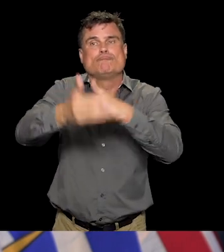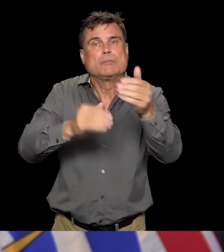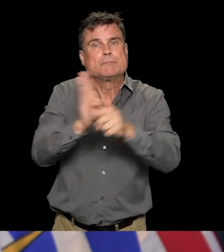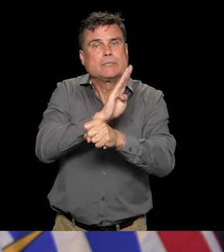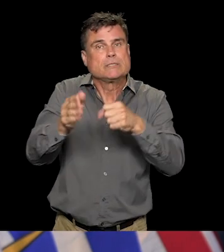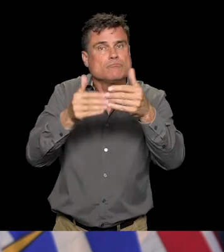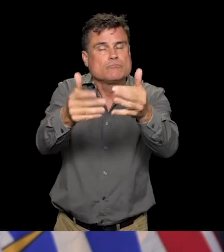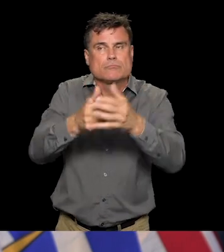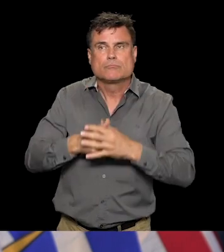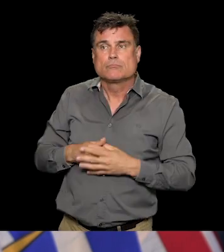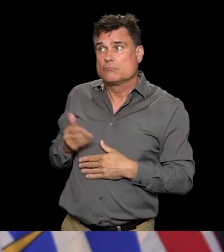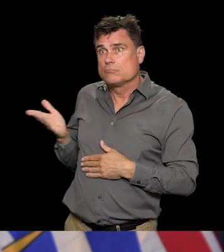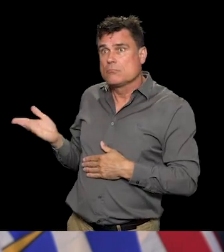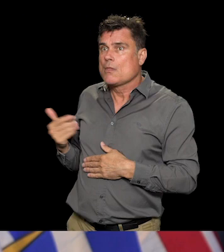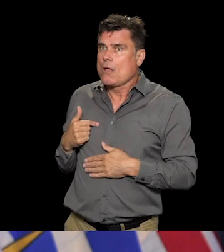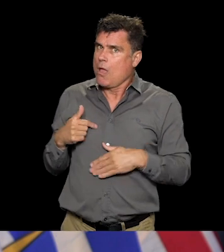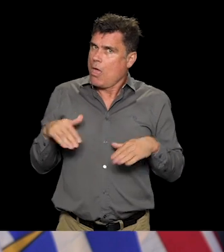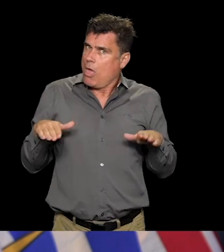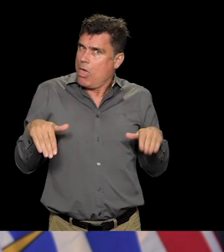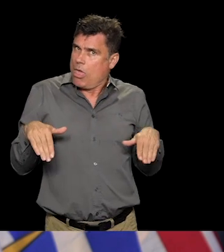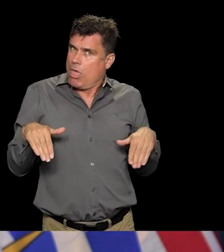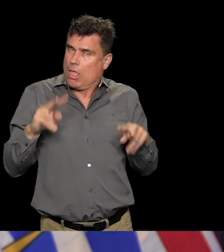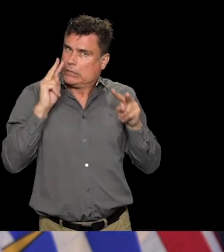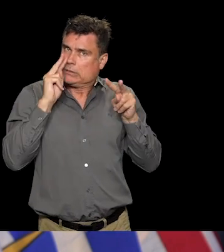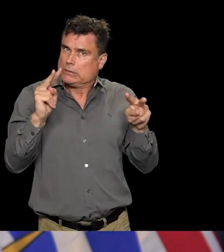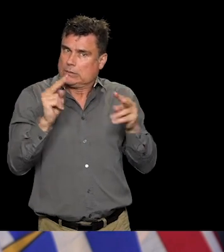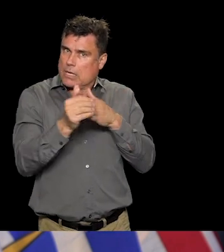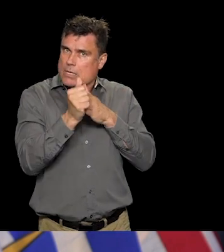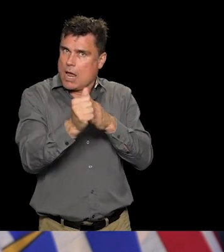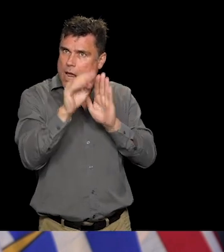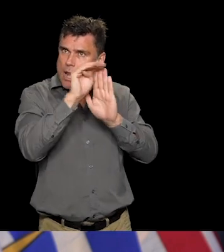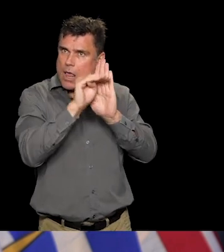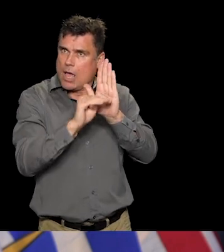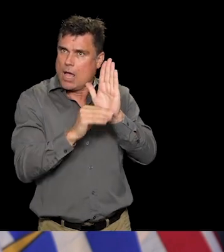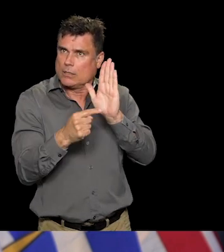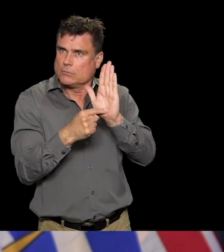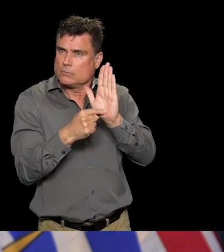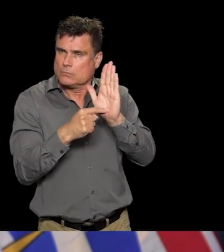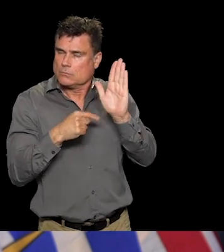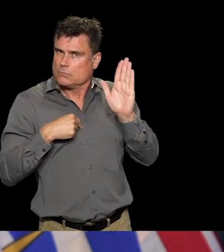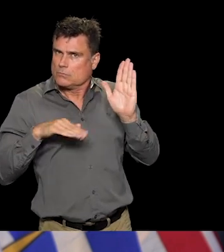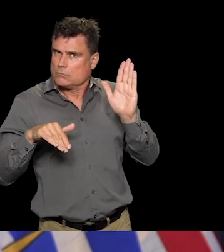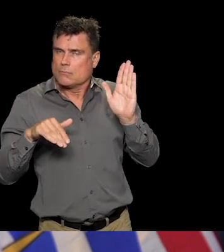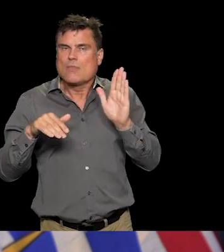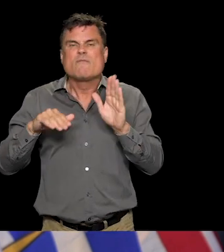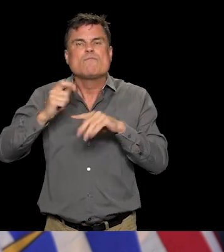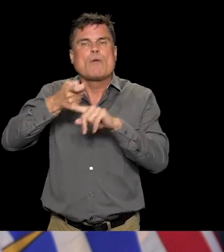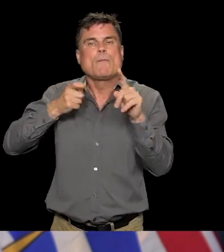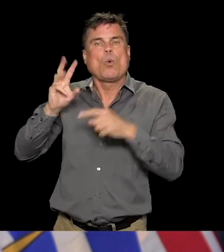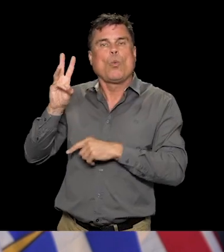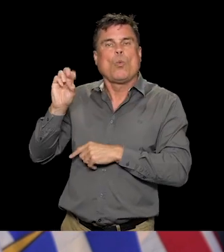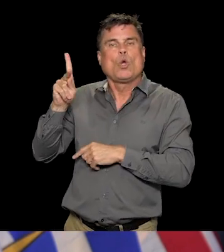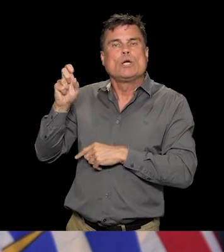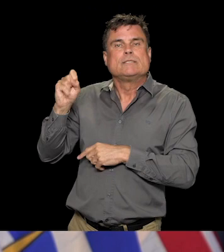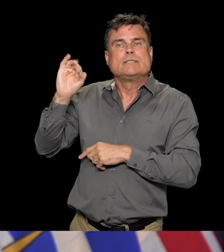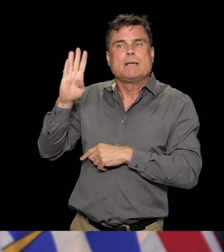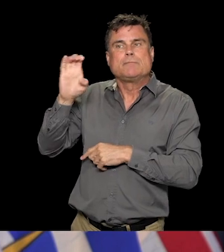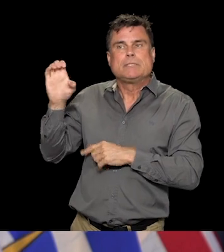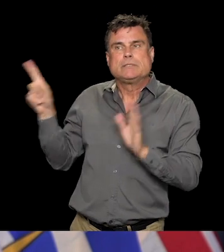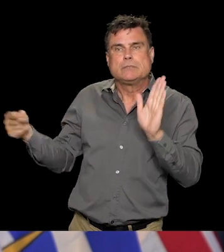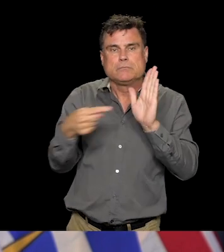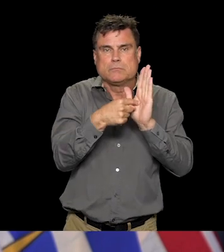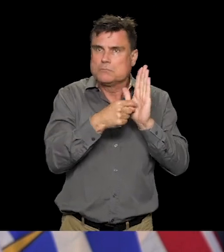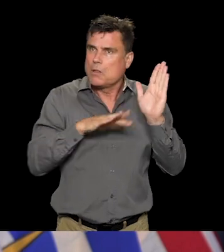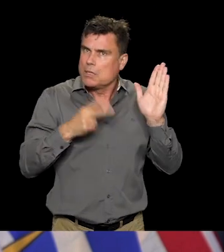actually haven't seen the details yet of those, the guidance. I know they were working on them. That is a plan for our next phase. So phase three,